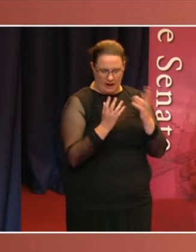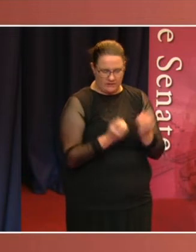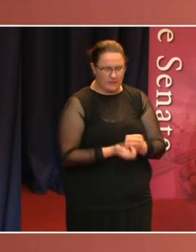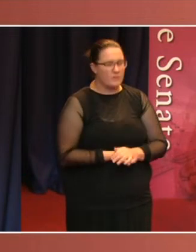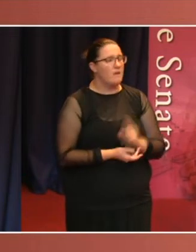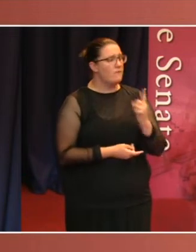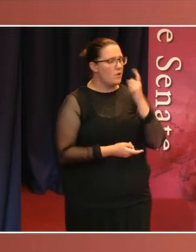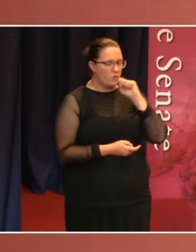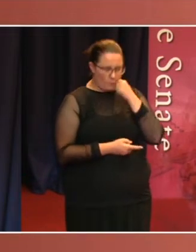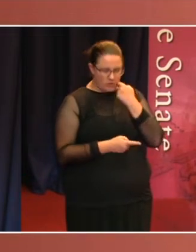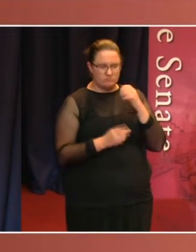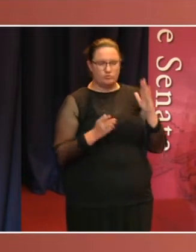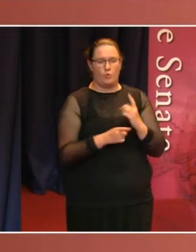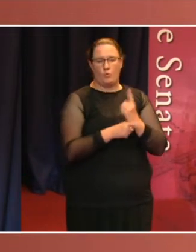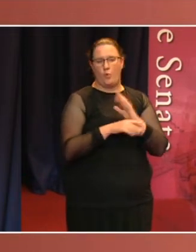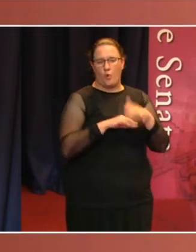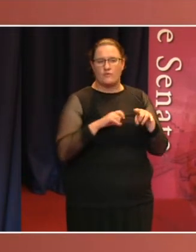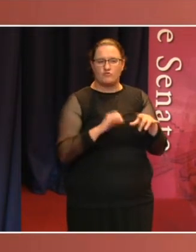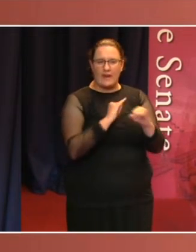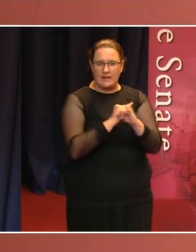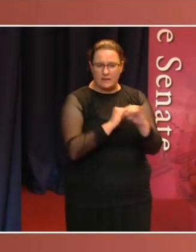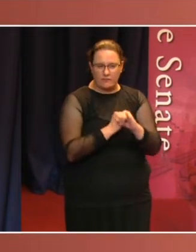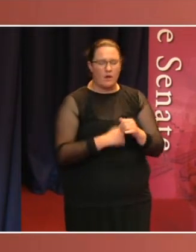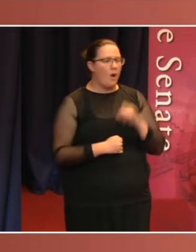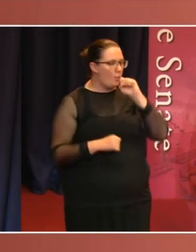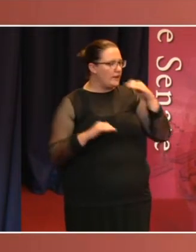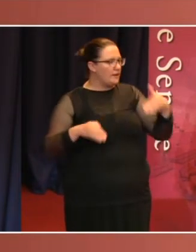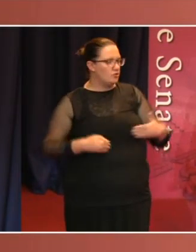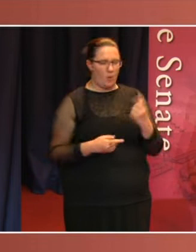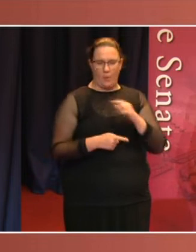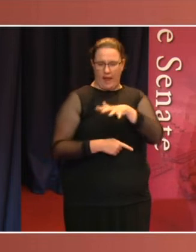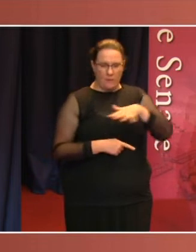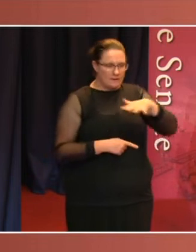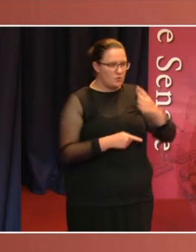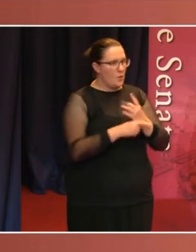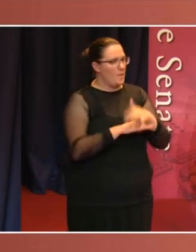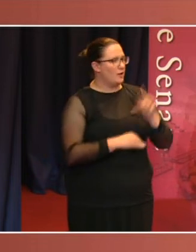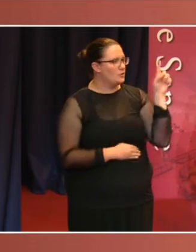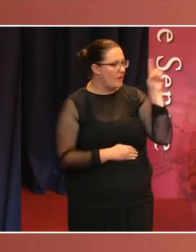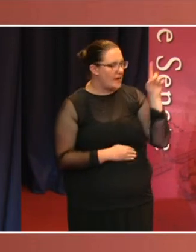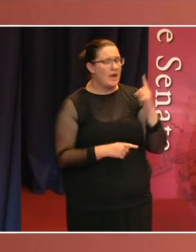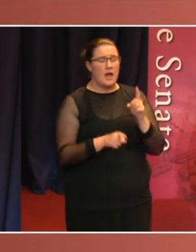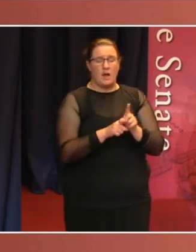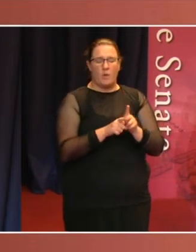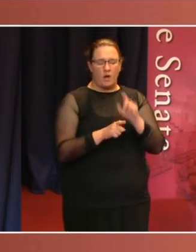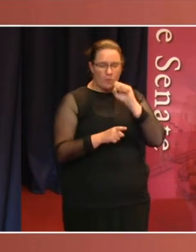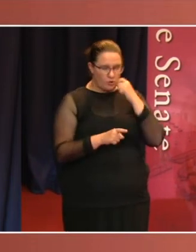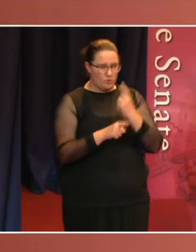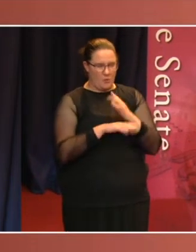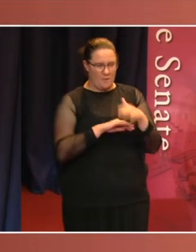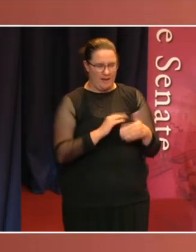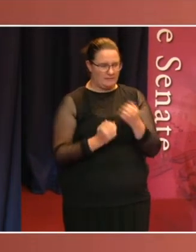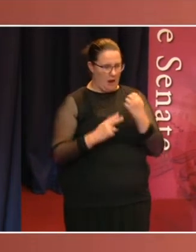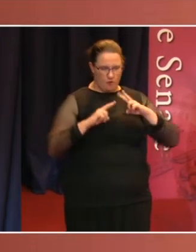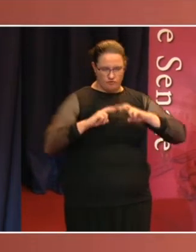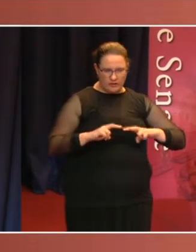I will introduce the broad areas we plan to talk about today and take you in detail through the results of our polling. Bill